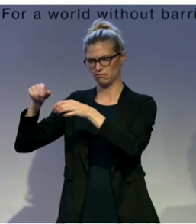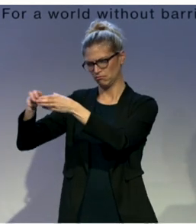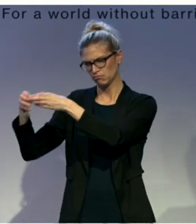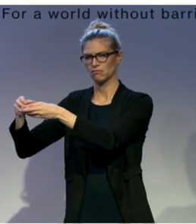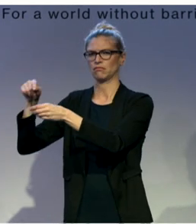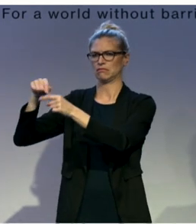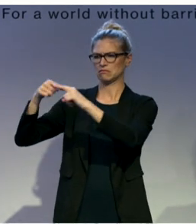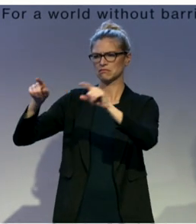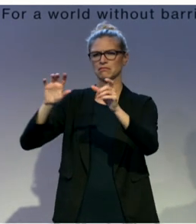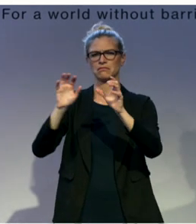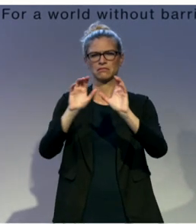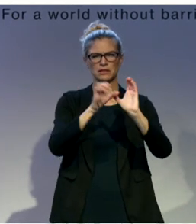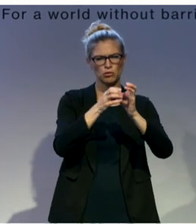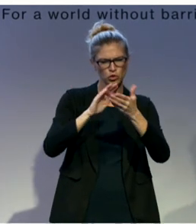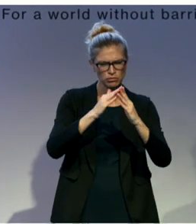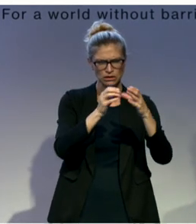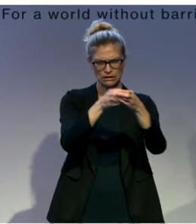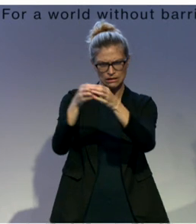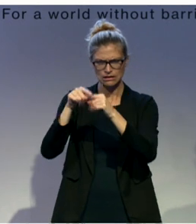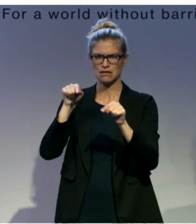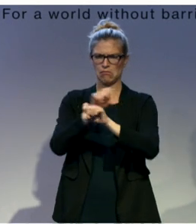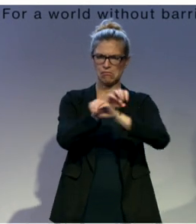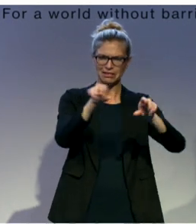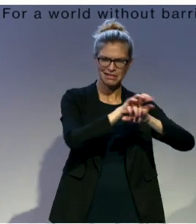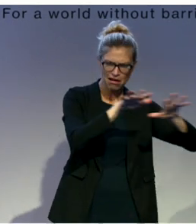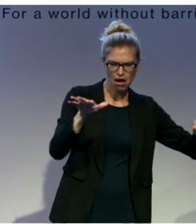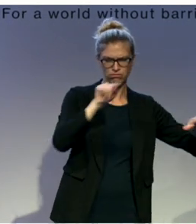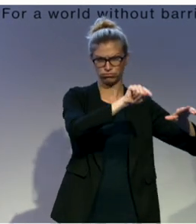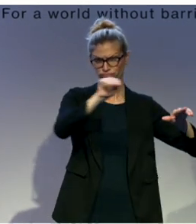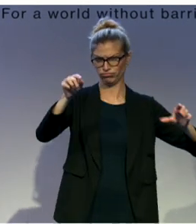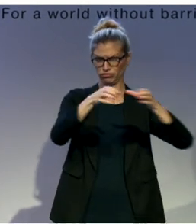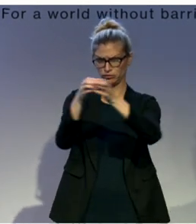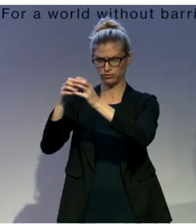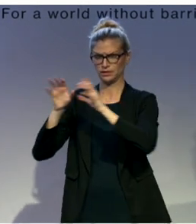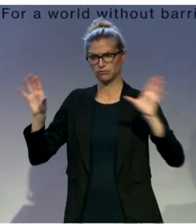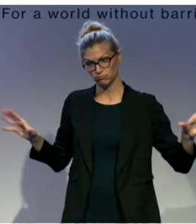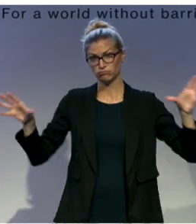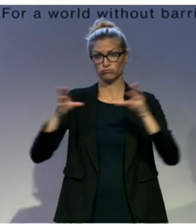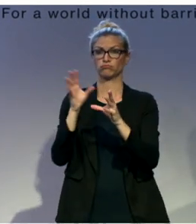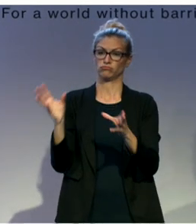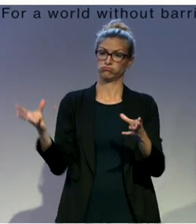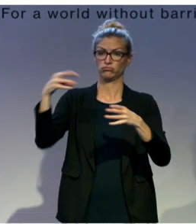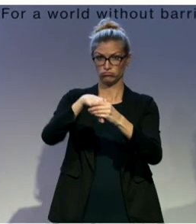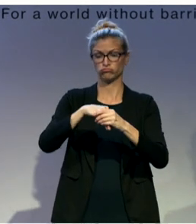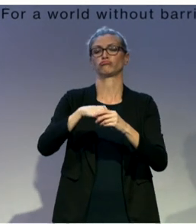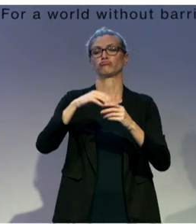and women's organizations, media, and others to promote inclusive political participation since 2011.